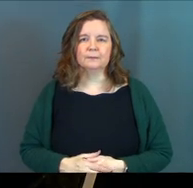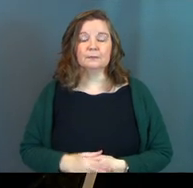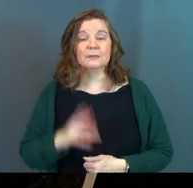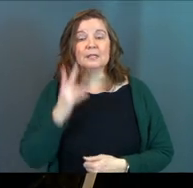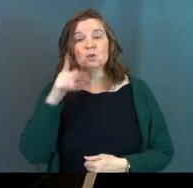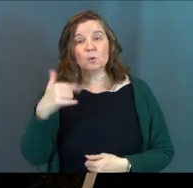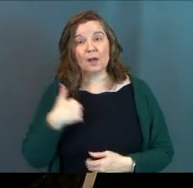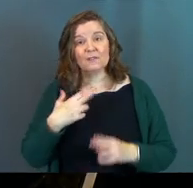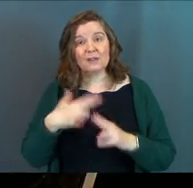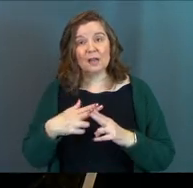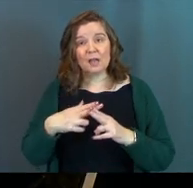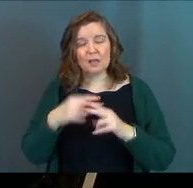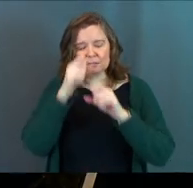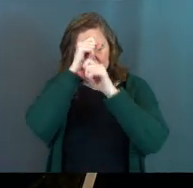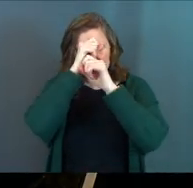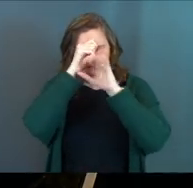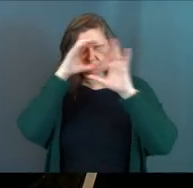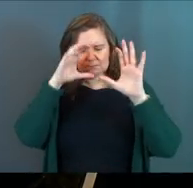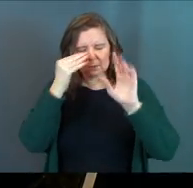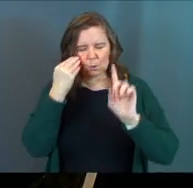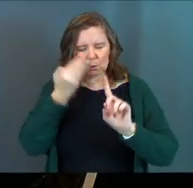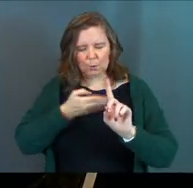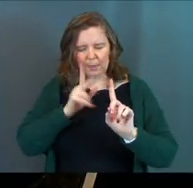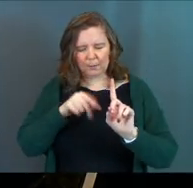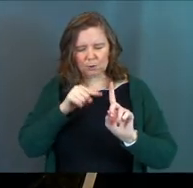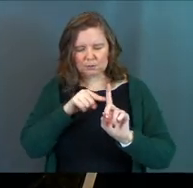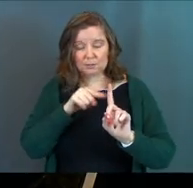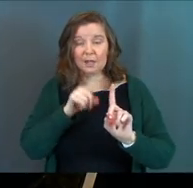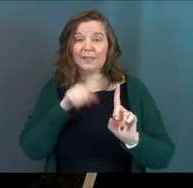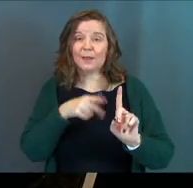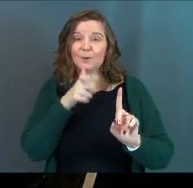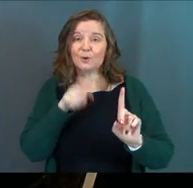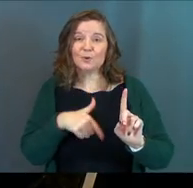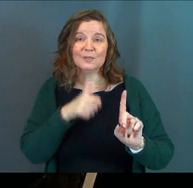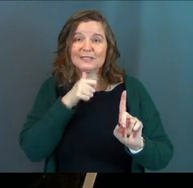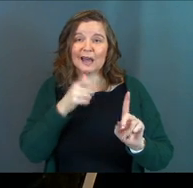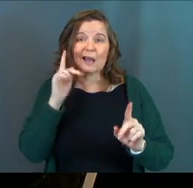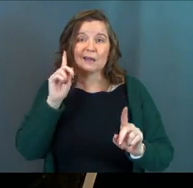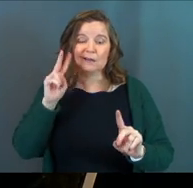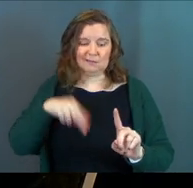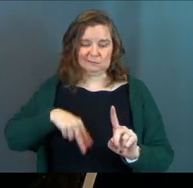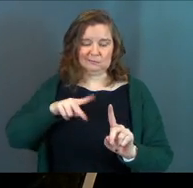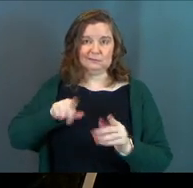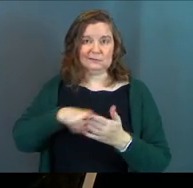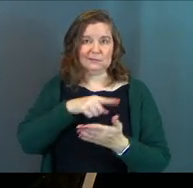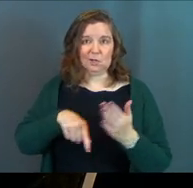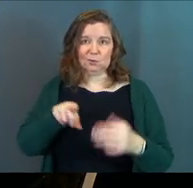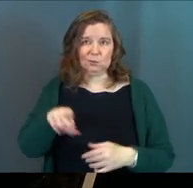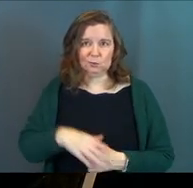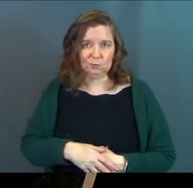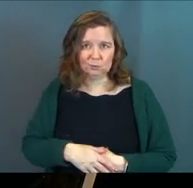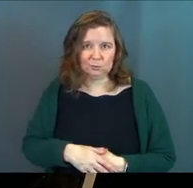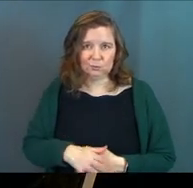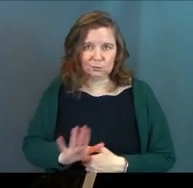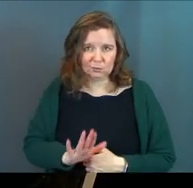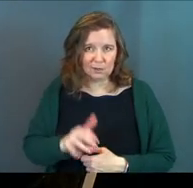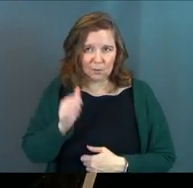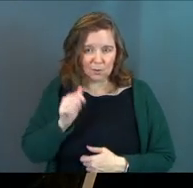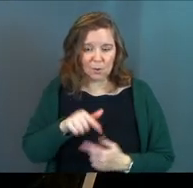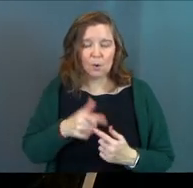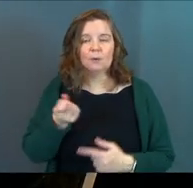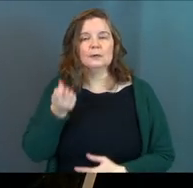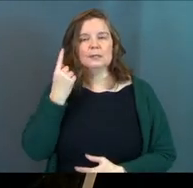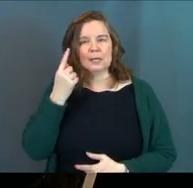See, you've got a name and you've got that person. You know who that person is? They're the person who's not gonna judge you. They're the person